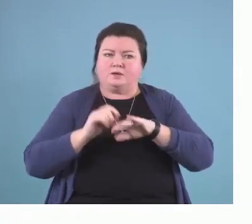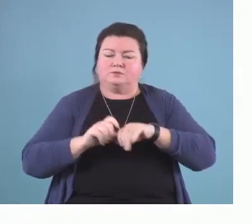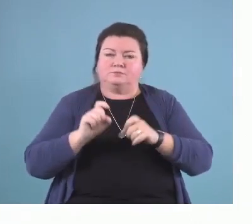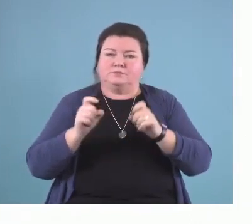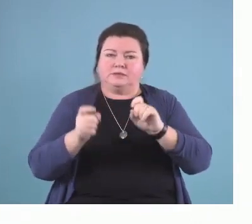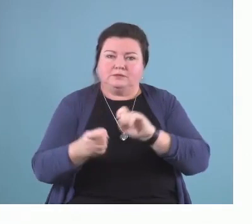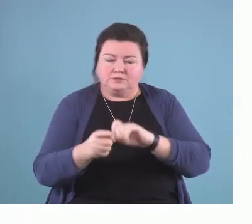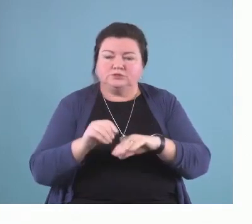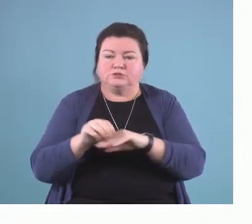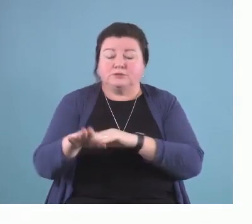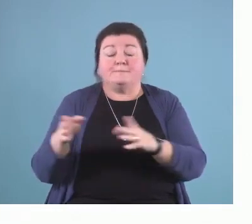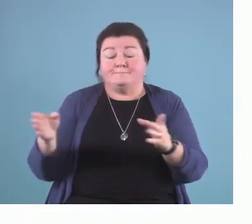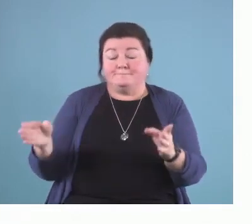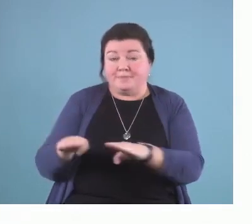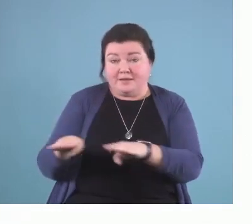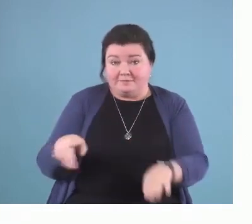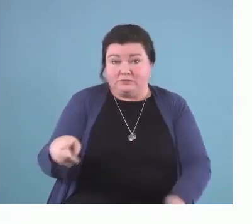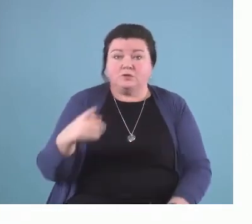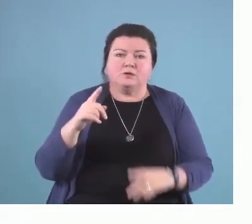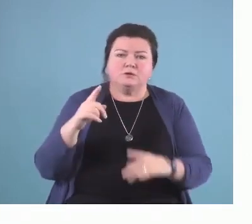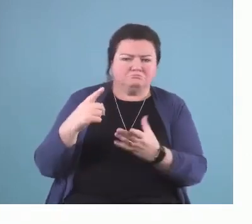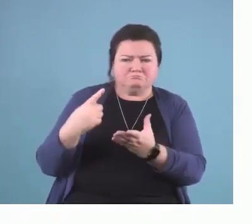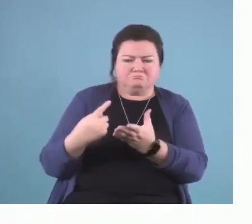around hearing aid use.